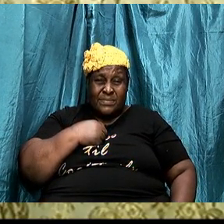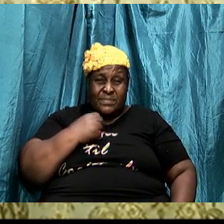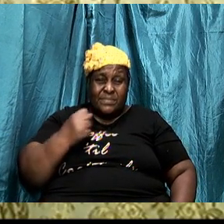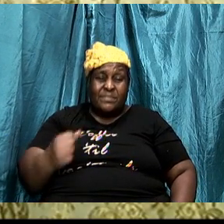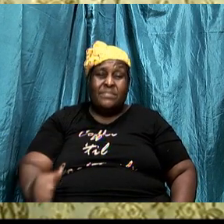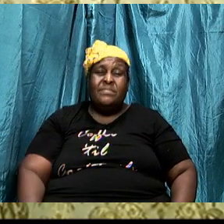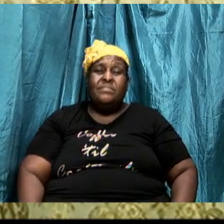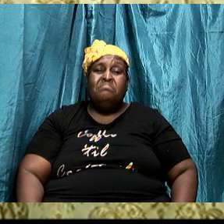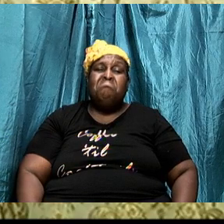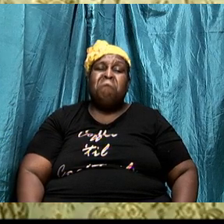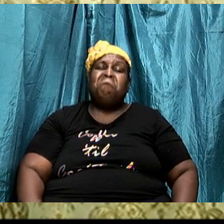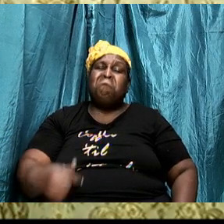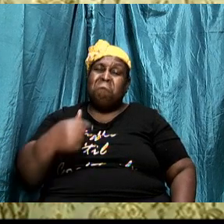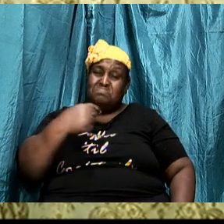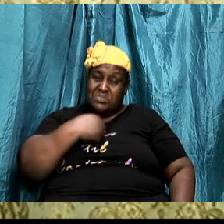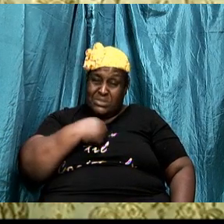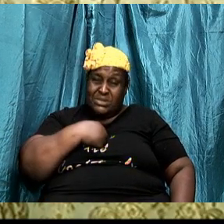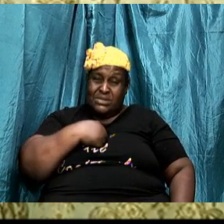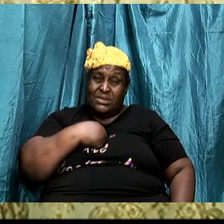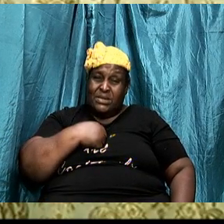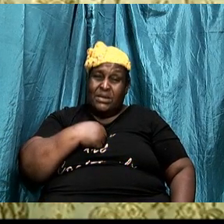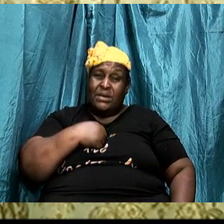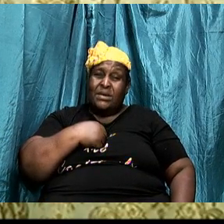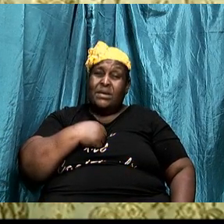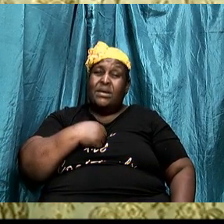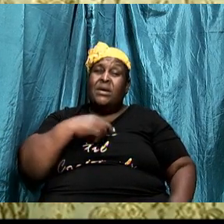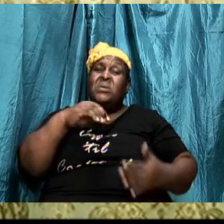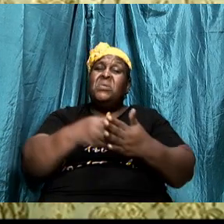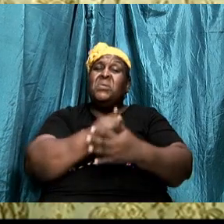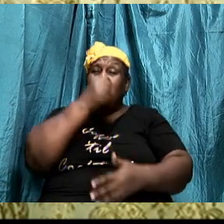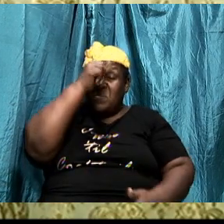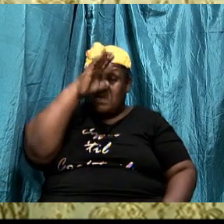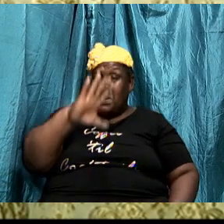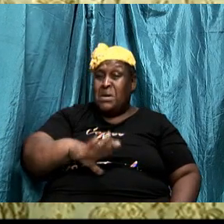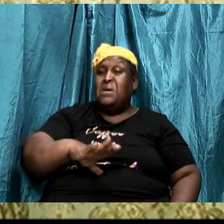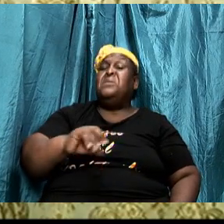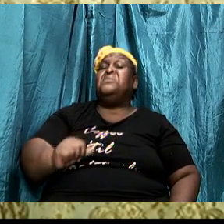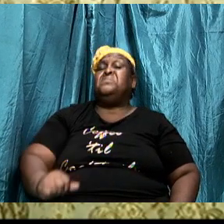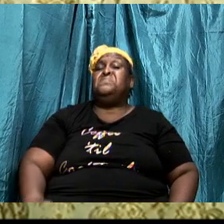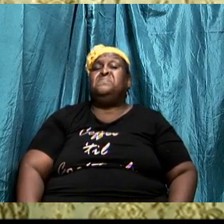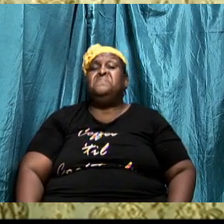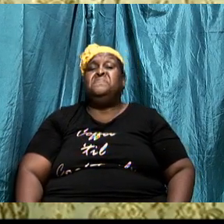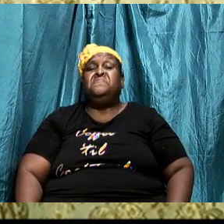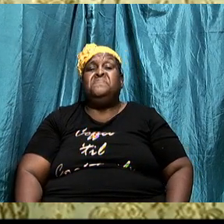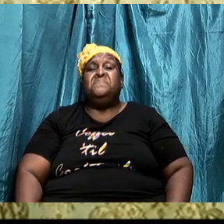I am a new creature 2nd Corinthians 5 verses 17